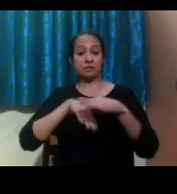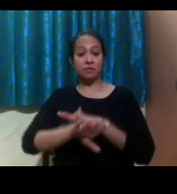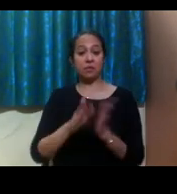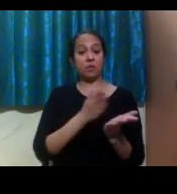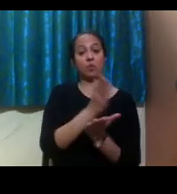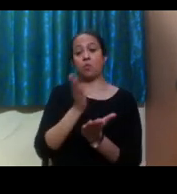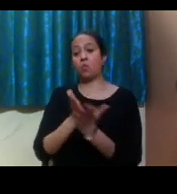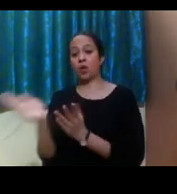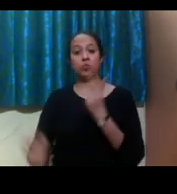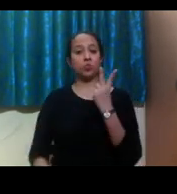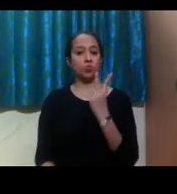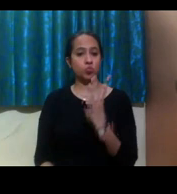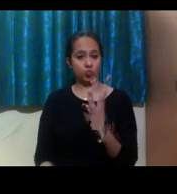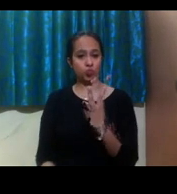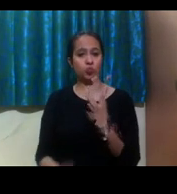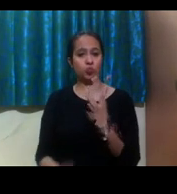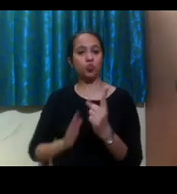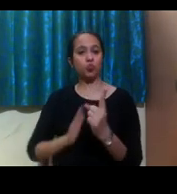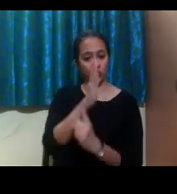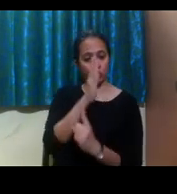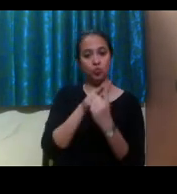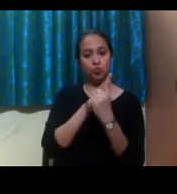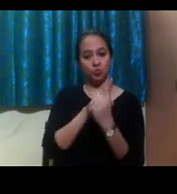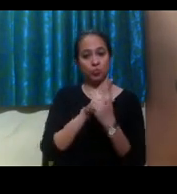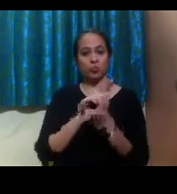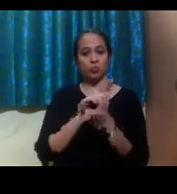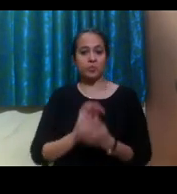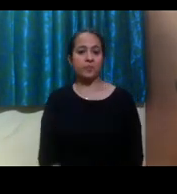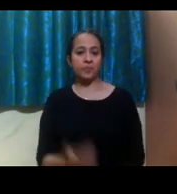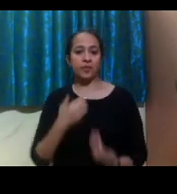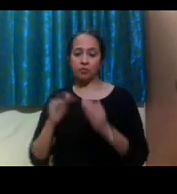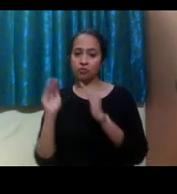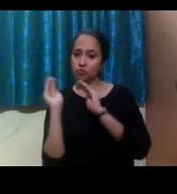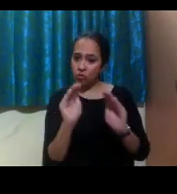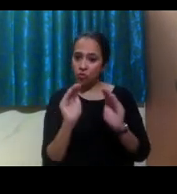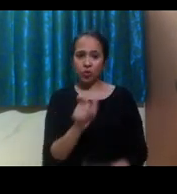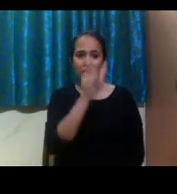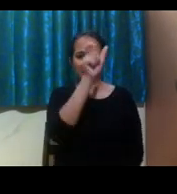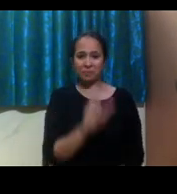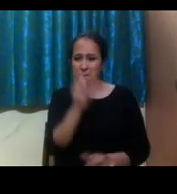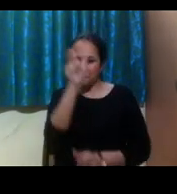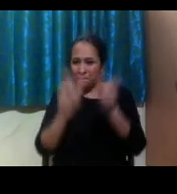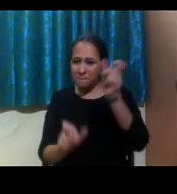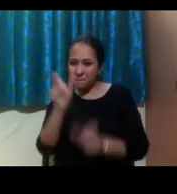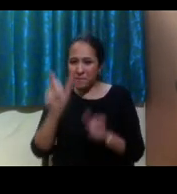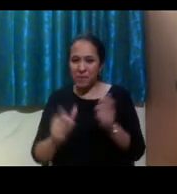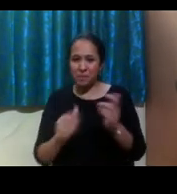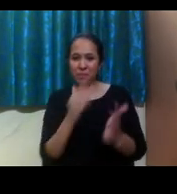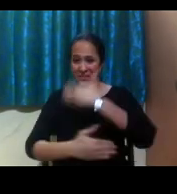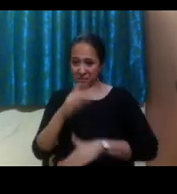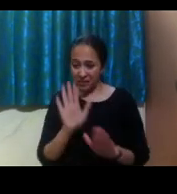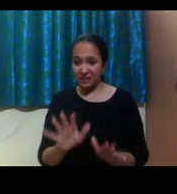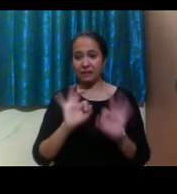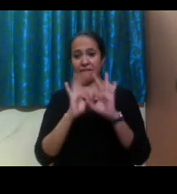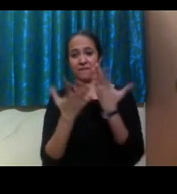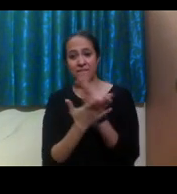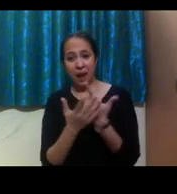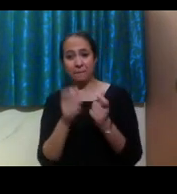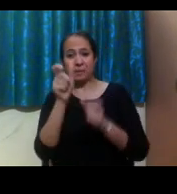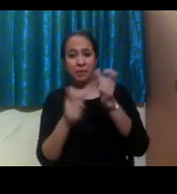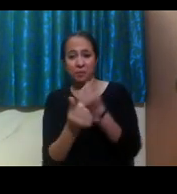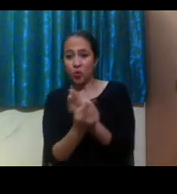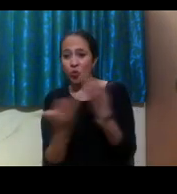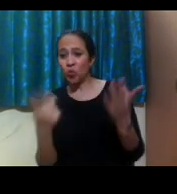So under one umbrella, we support individuals with disabilities, parents, family members on